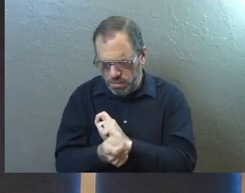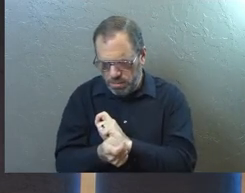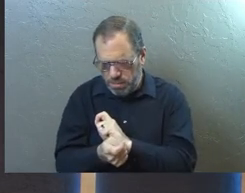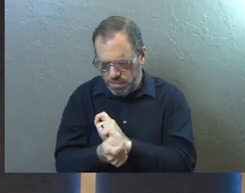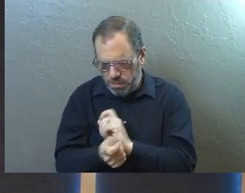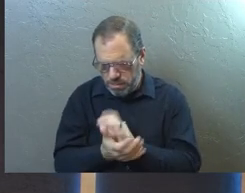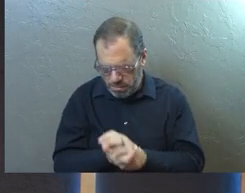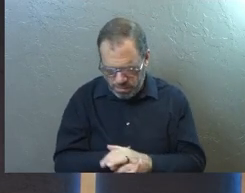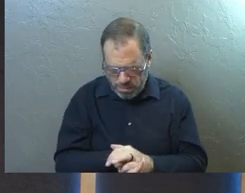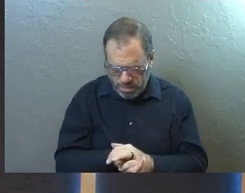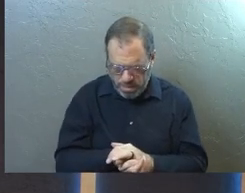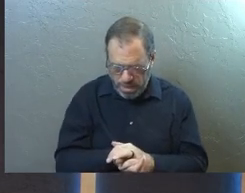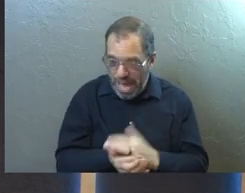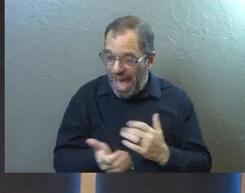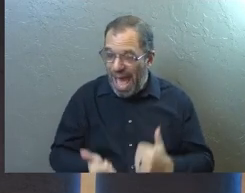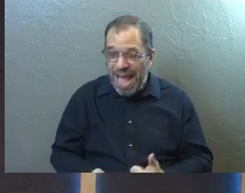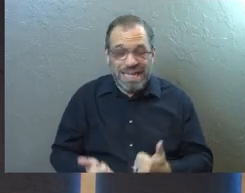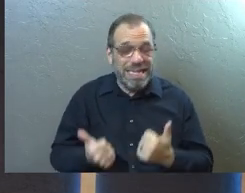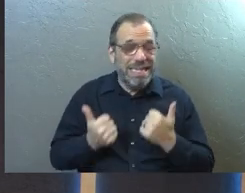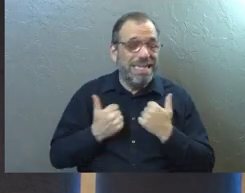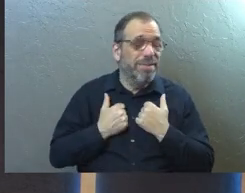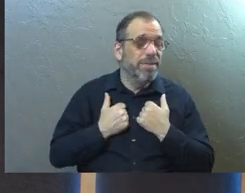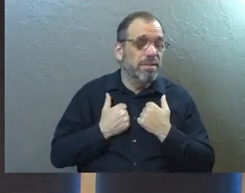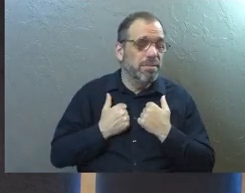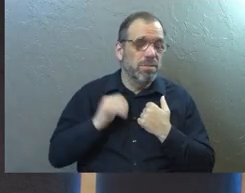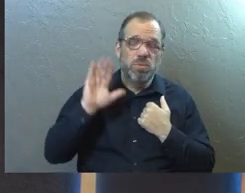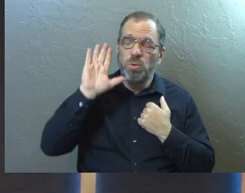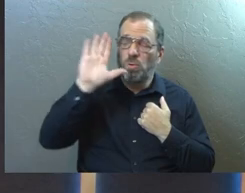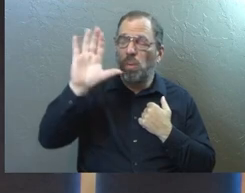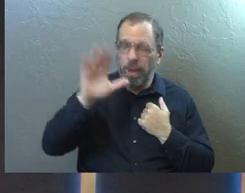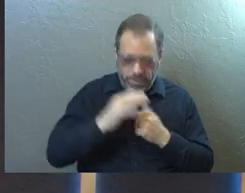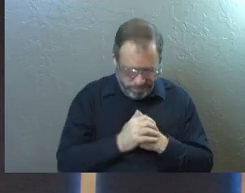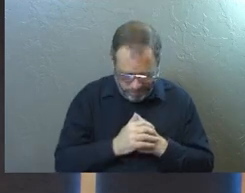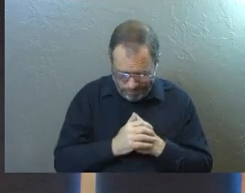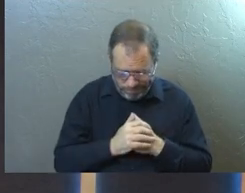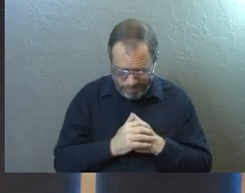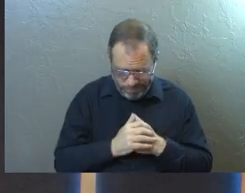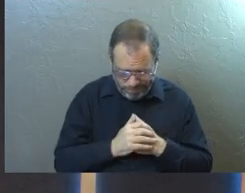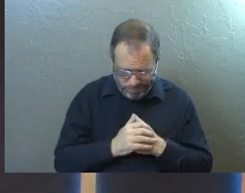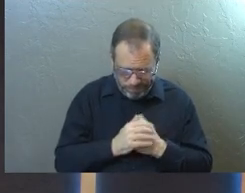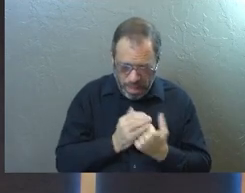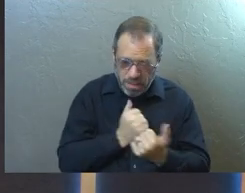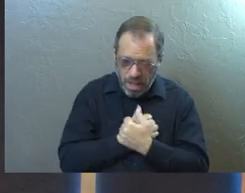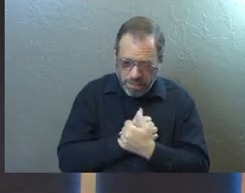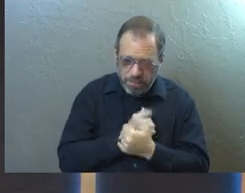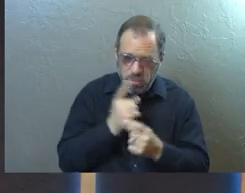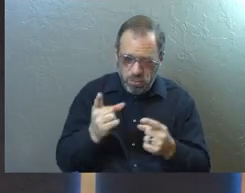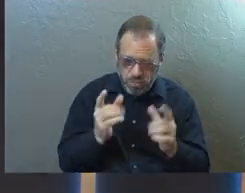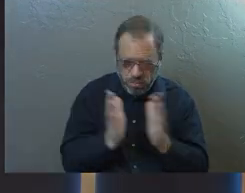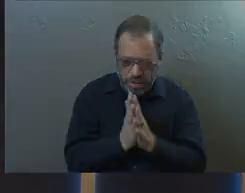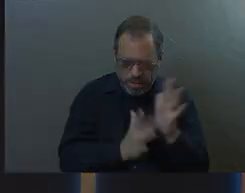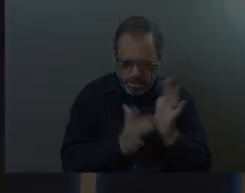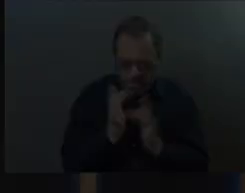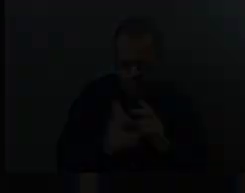and living life the way that you've designed it to be lived. And God, we love you. Pray this in Jesus' name. Amen. Amen.